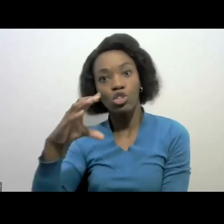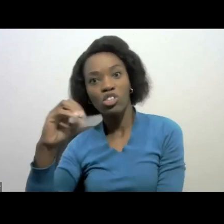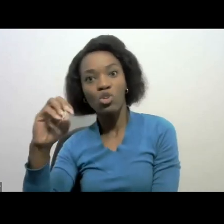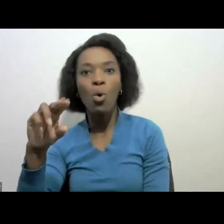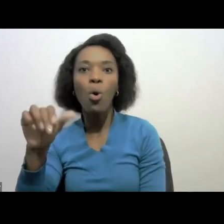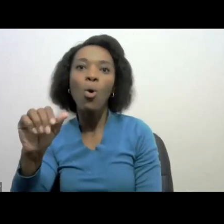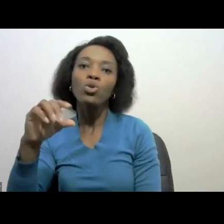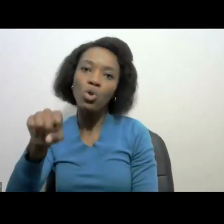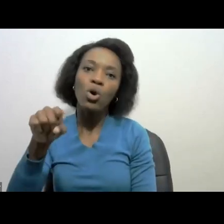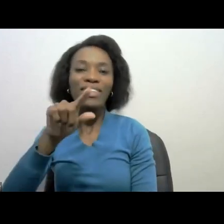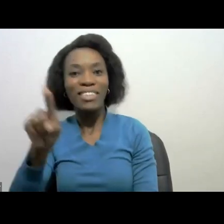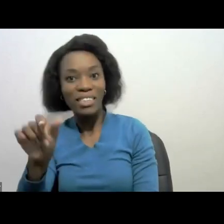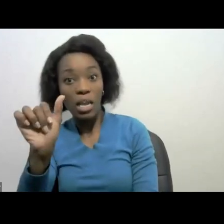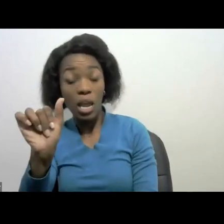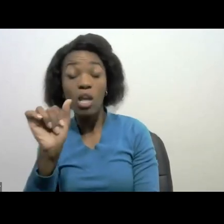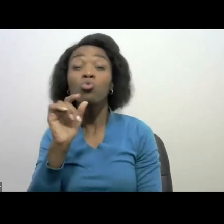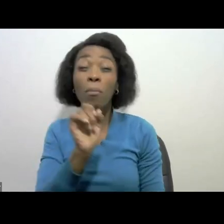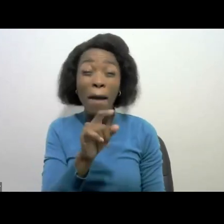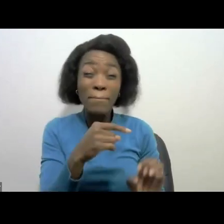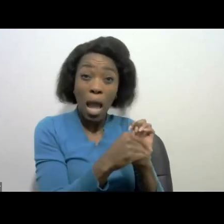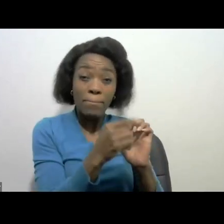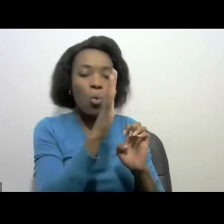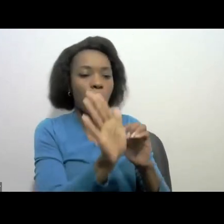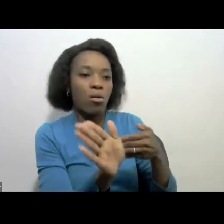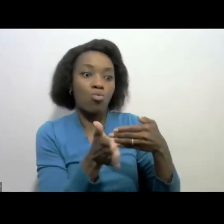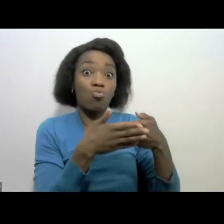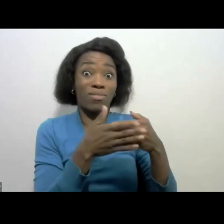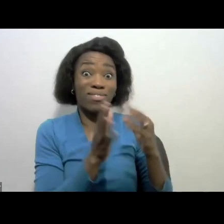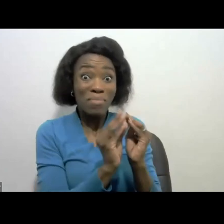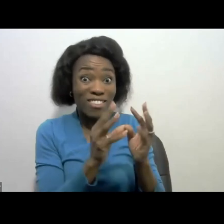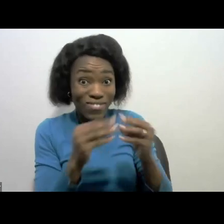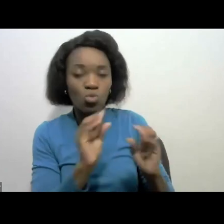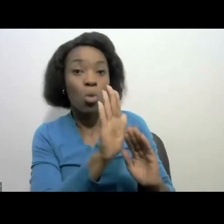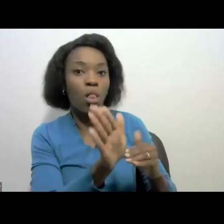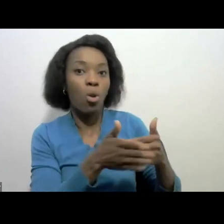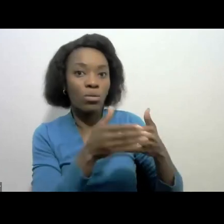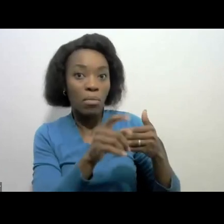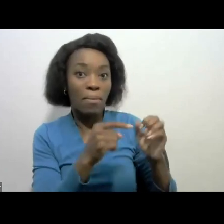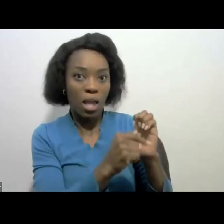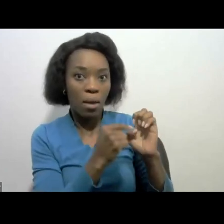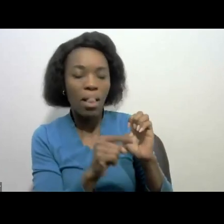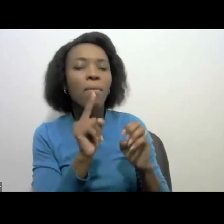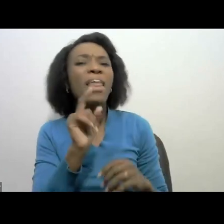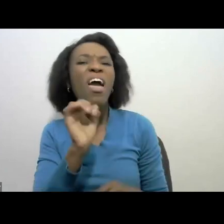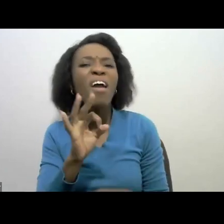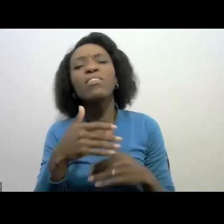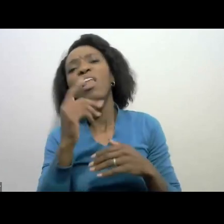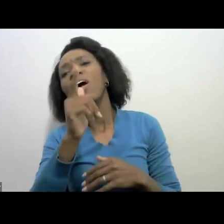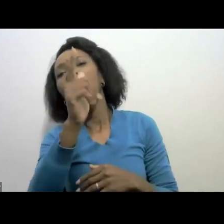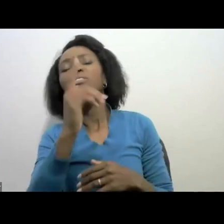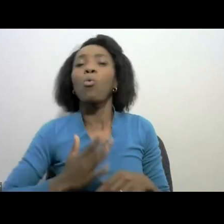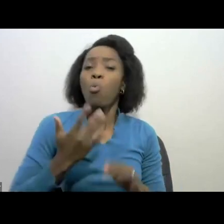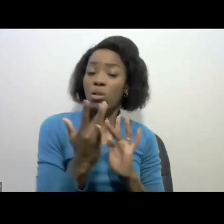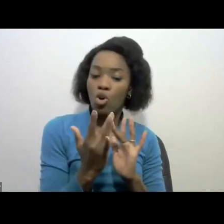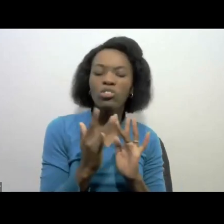session. Should you want to contact us, you can utilize our normal channels, our contact center,